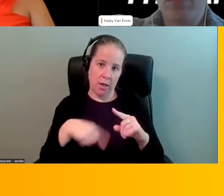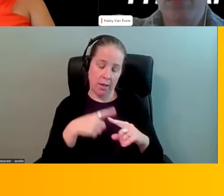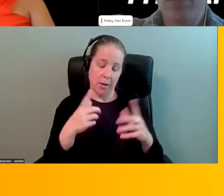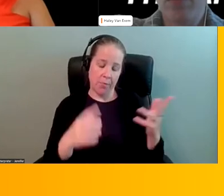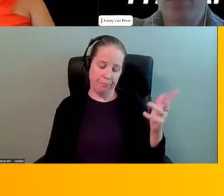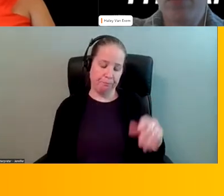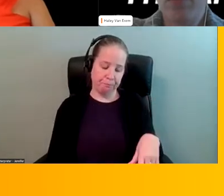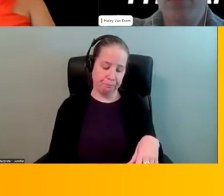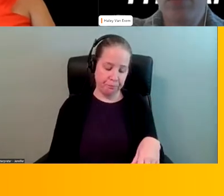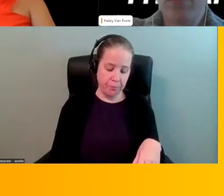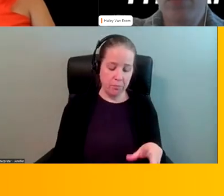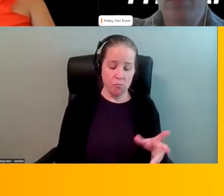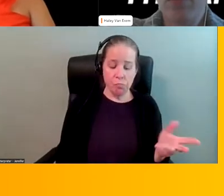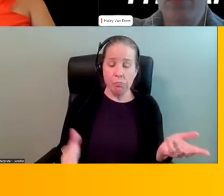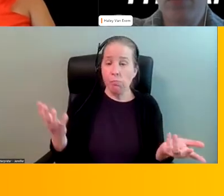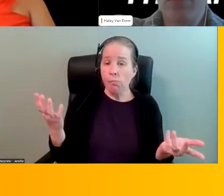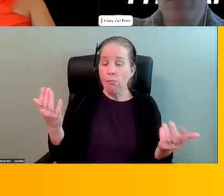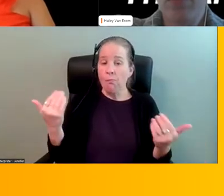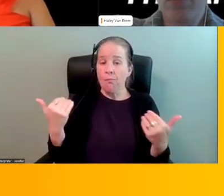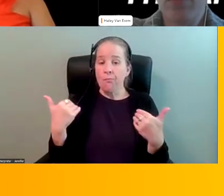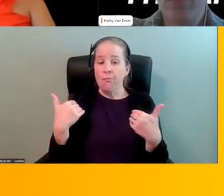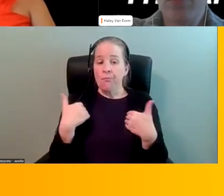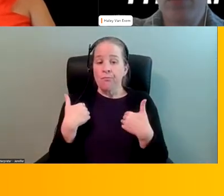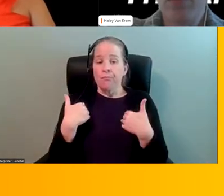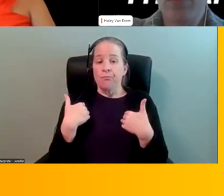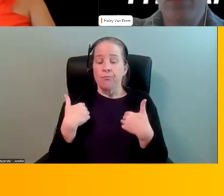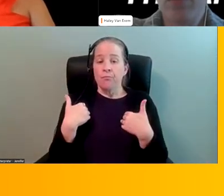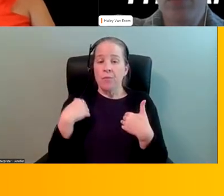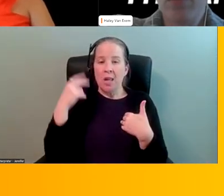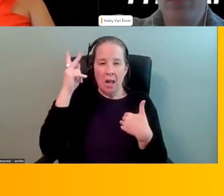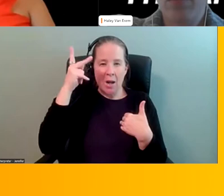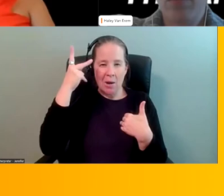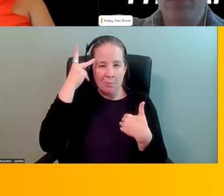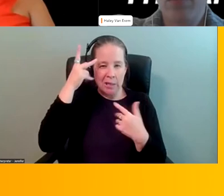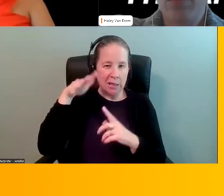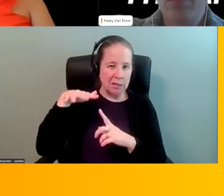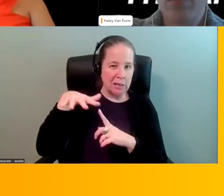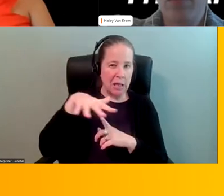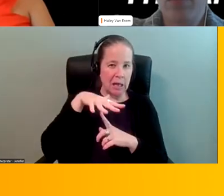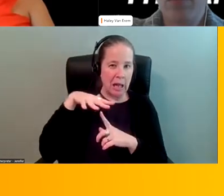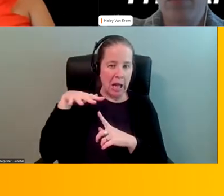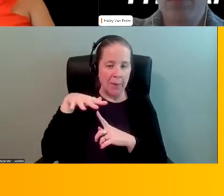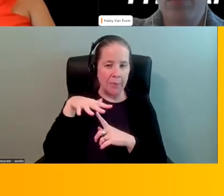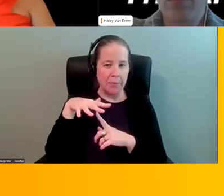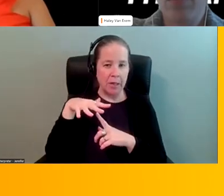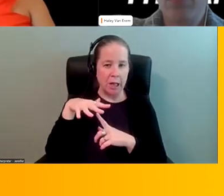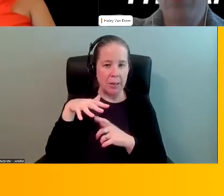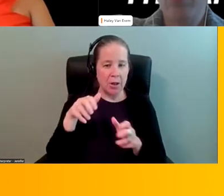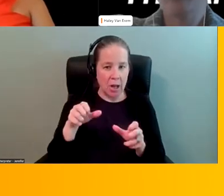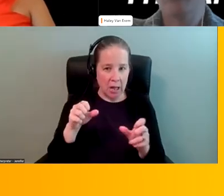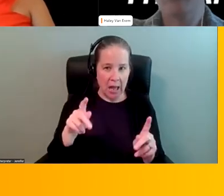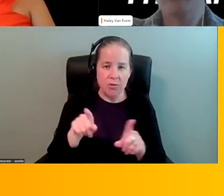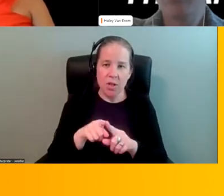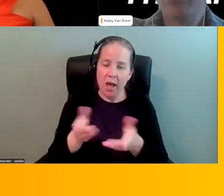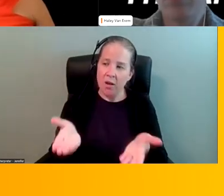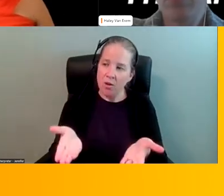having a political climate that allows and uplift what people want